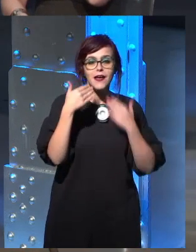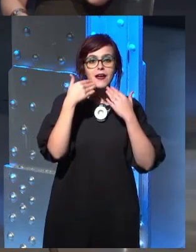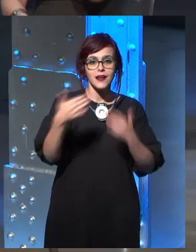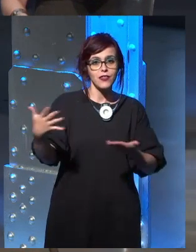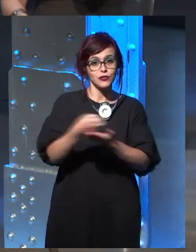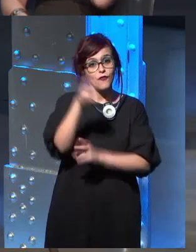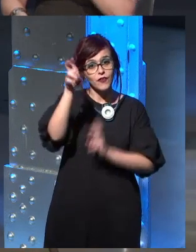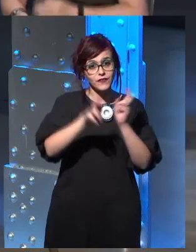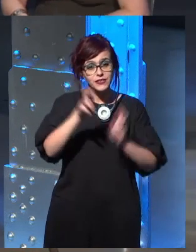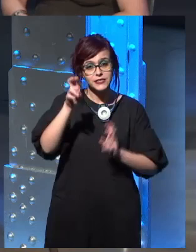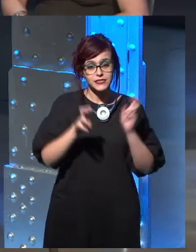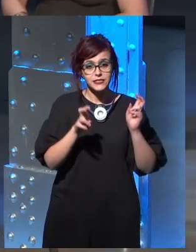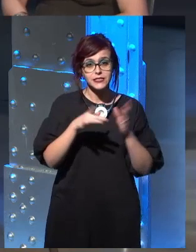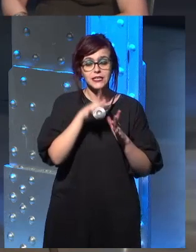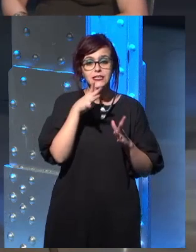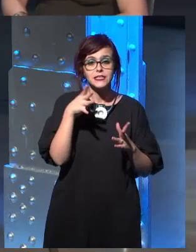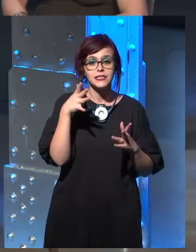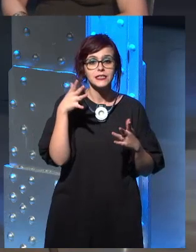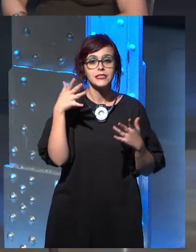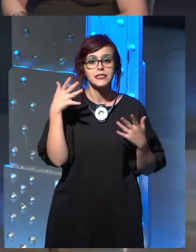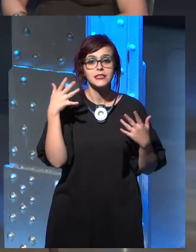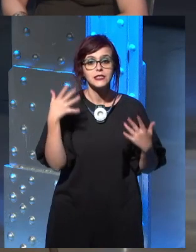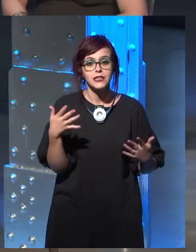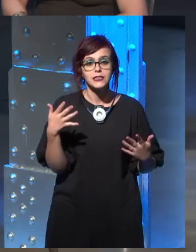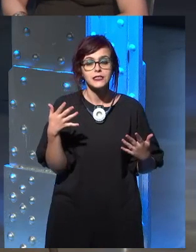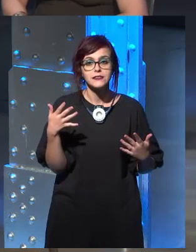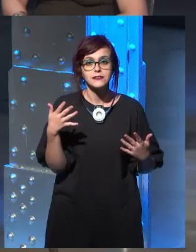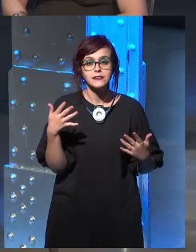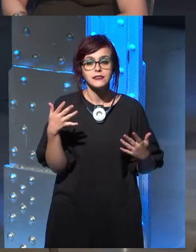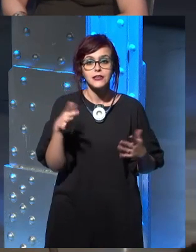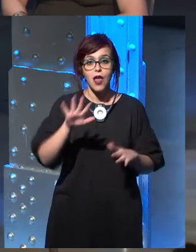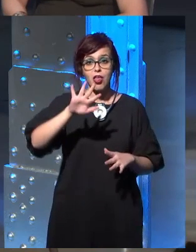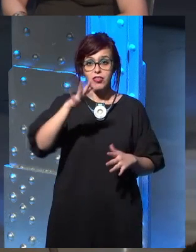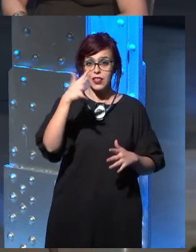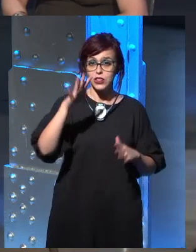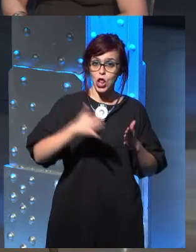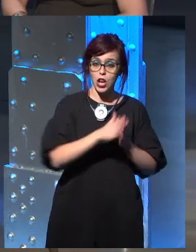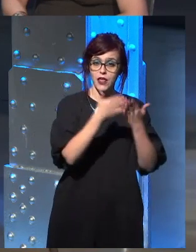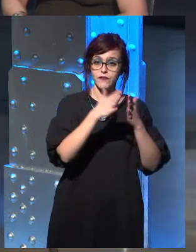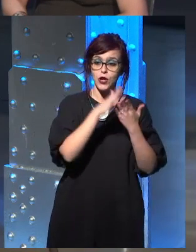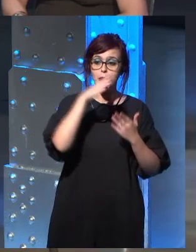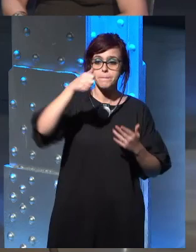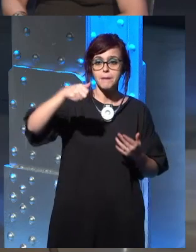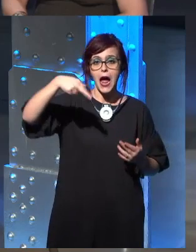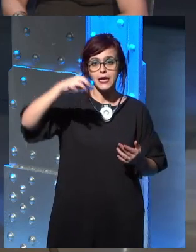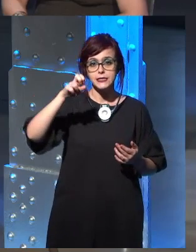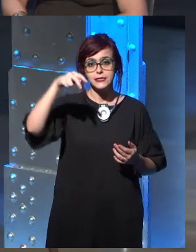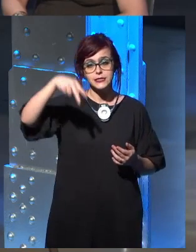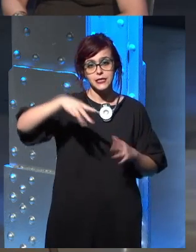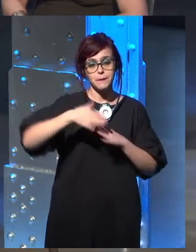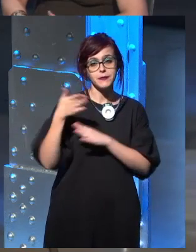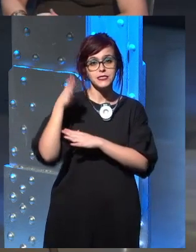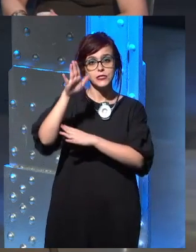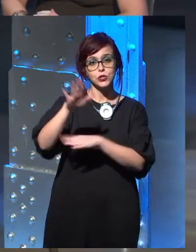very much for coming. And in the fifth book, Martin introduced a new character that was the son of Rhaegar,